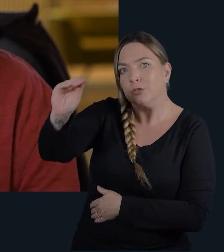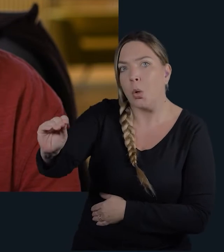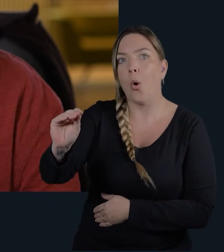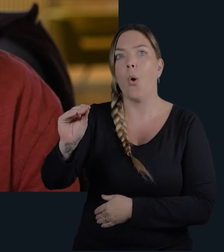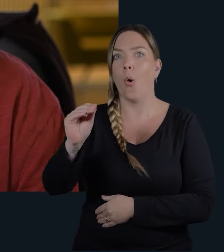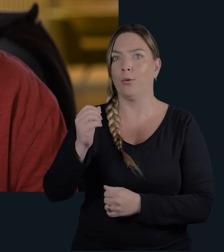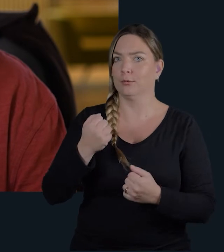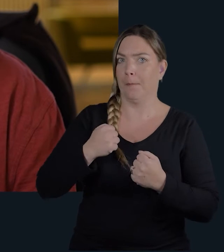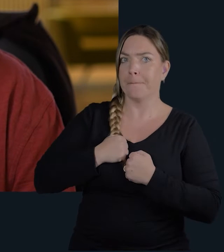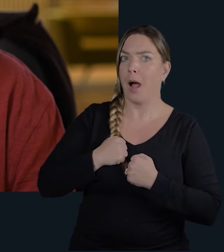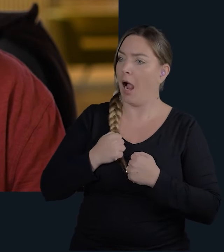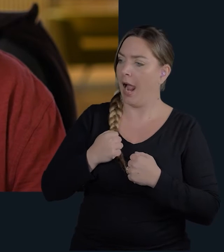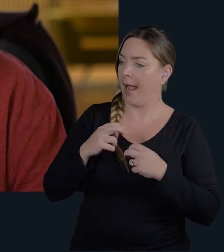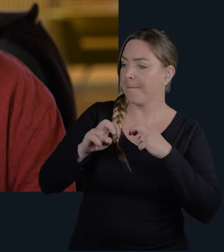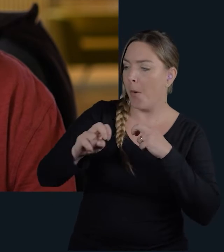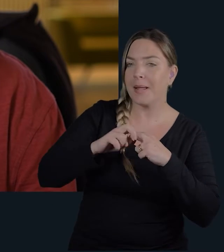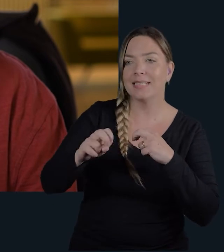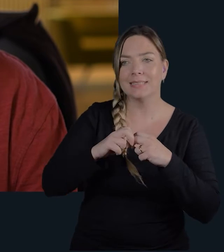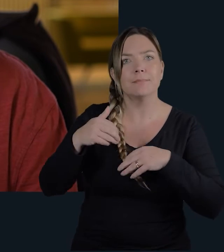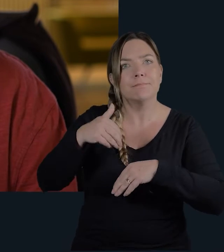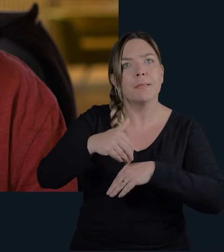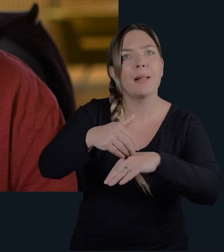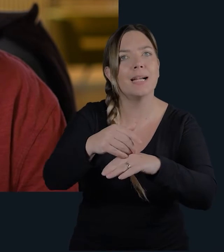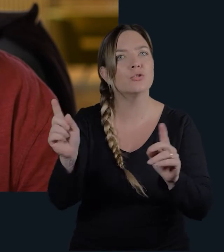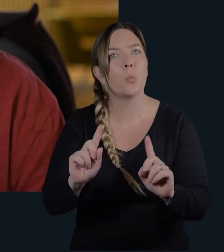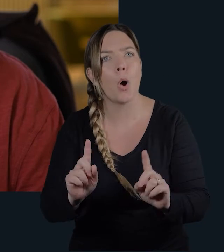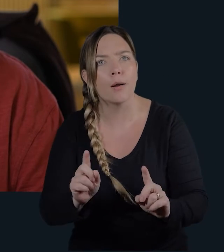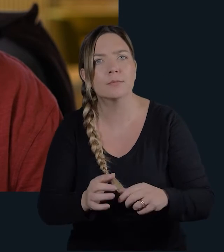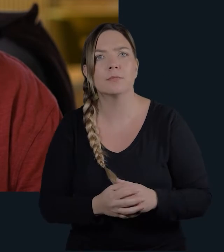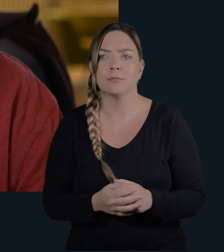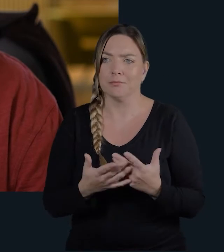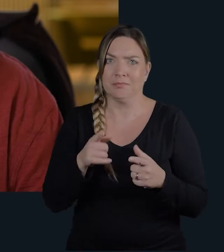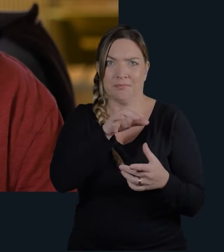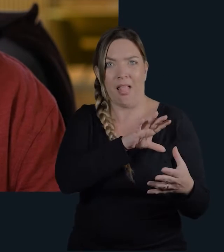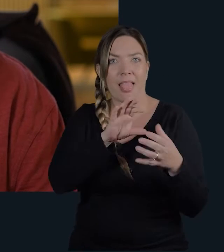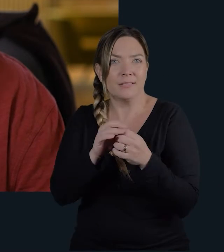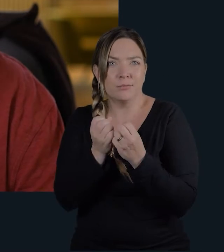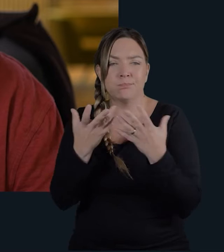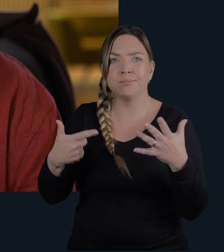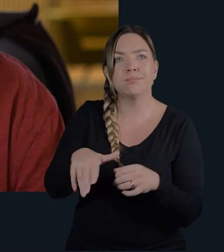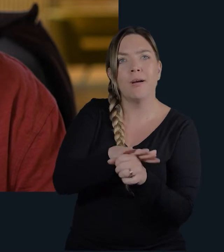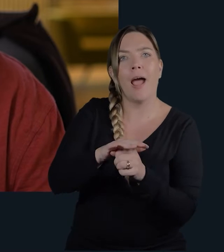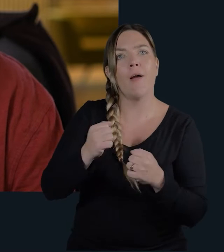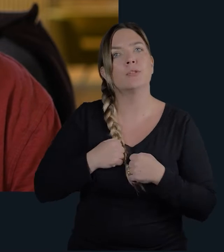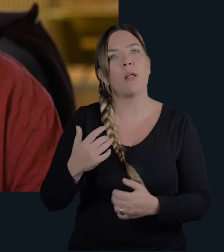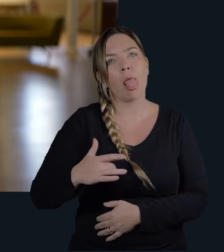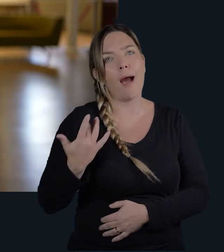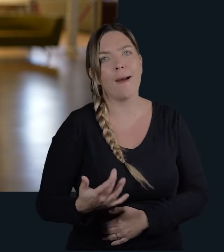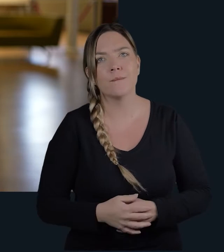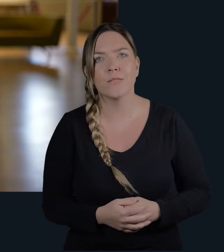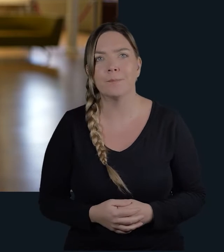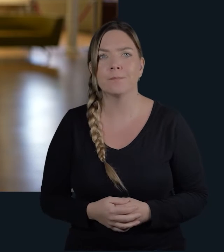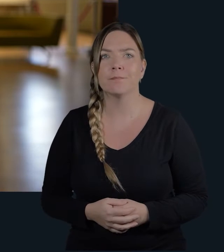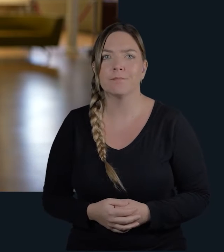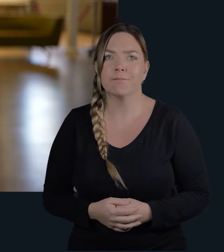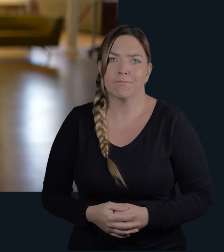to people what the implications of my particular mobility issues mean, you